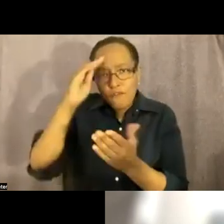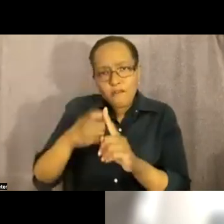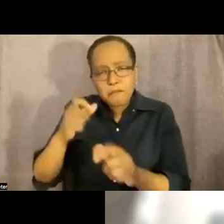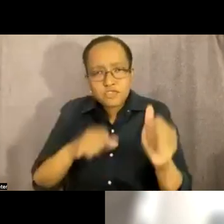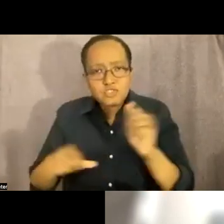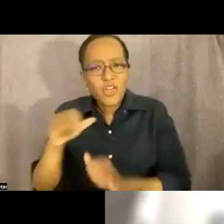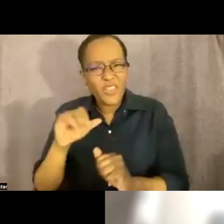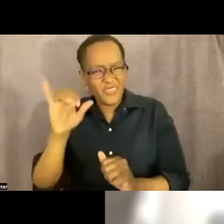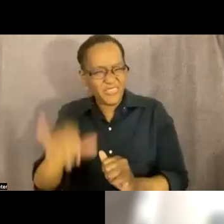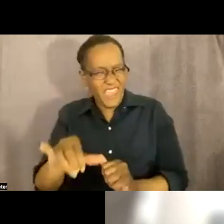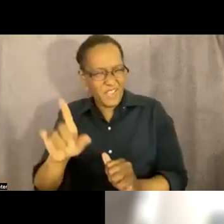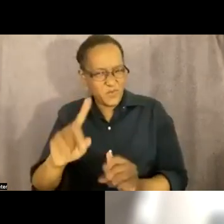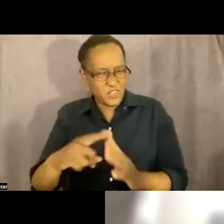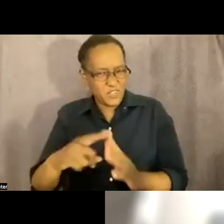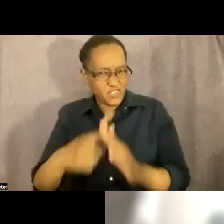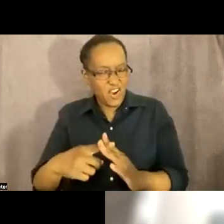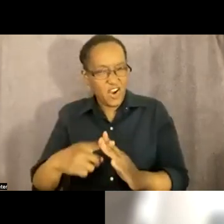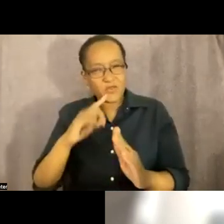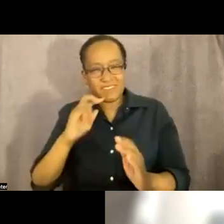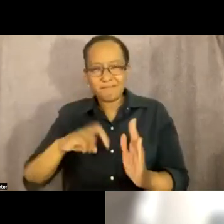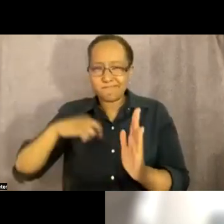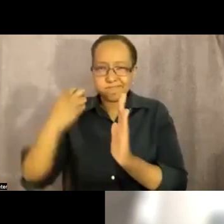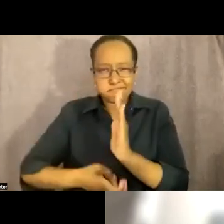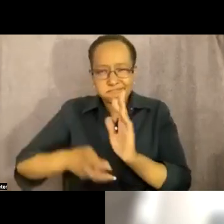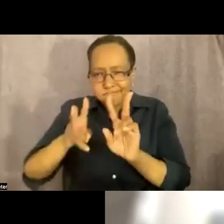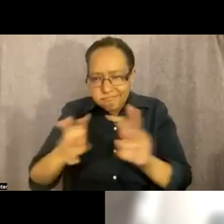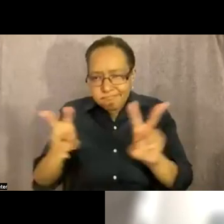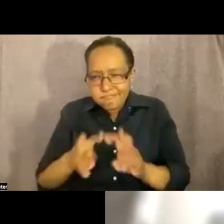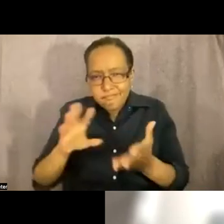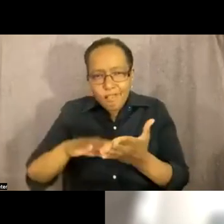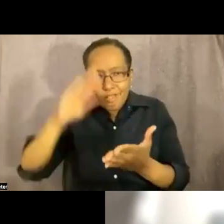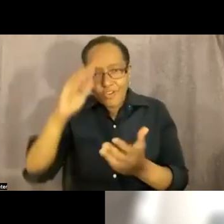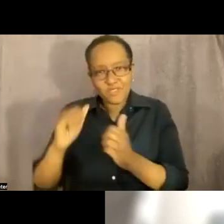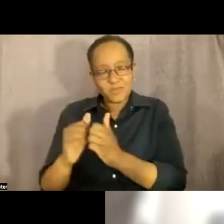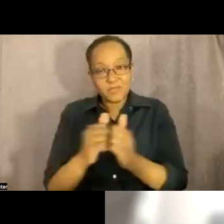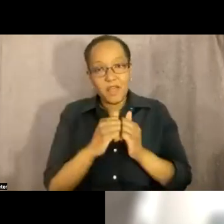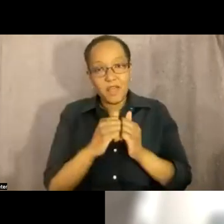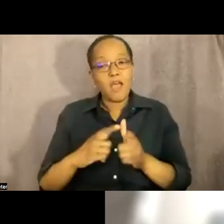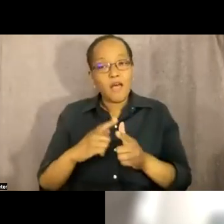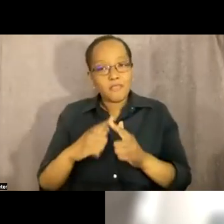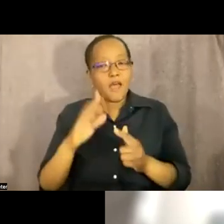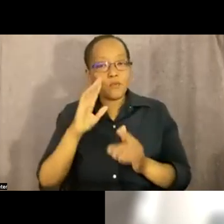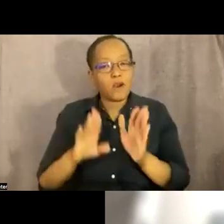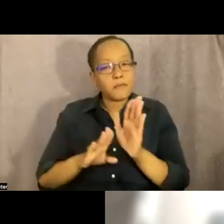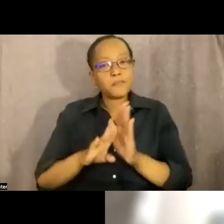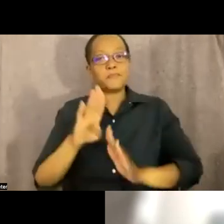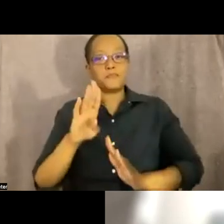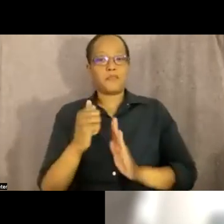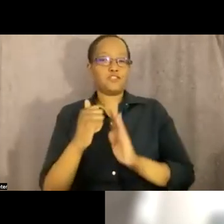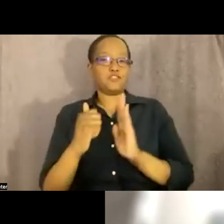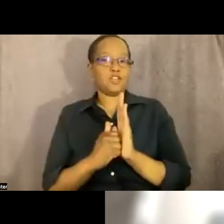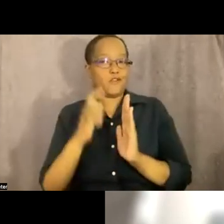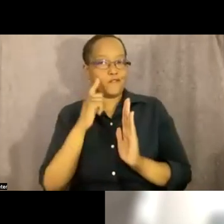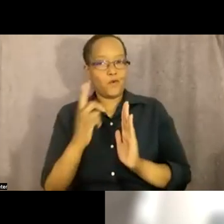first by digging in and diving deep with each other and then uh out of that you can your agenda i believe will emerge